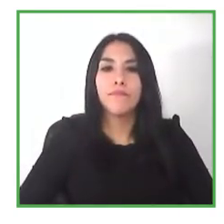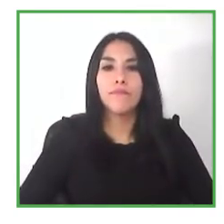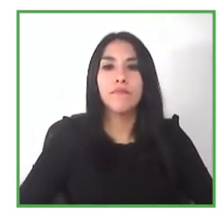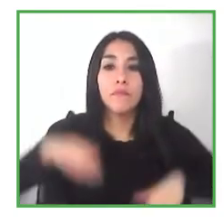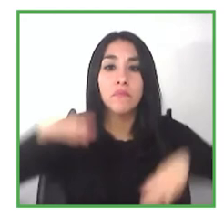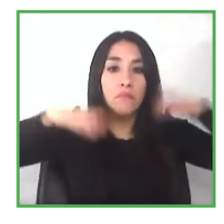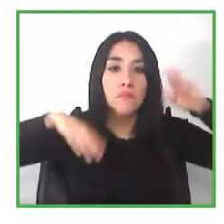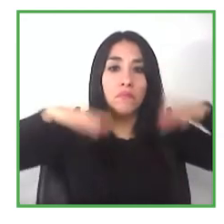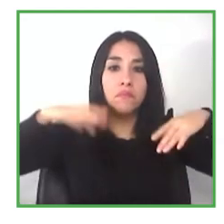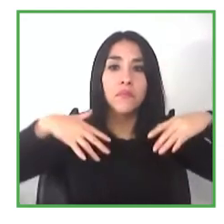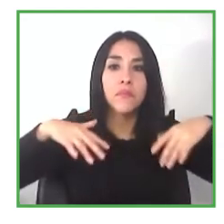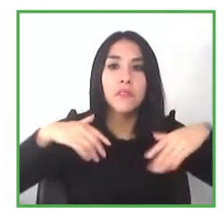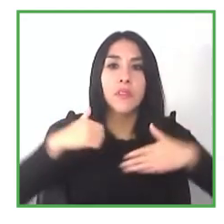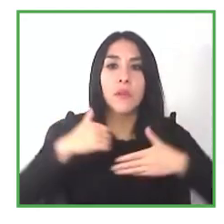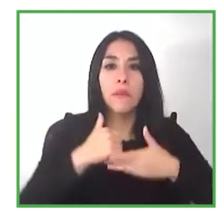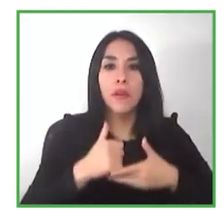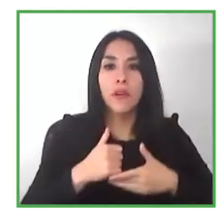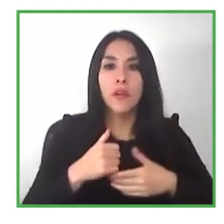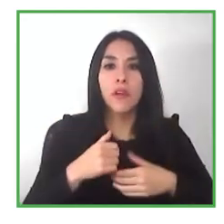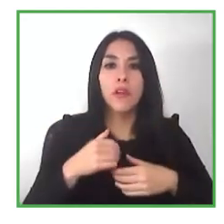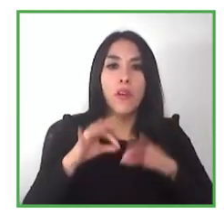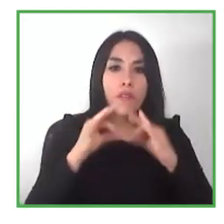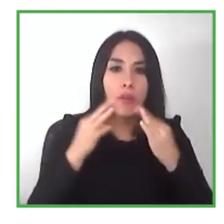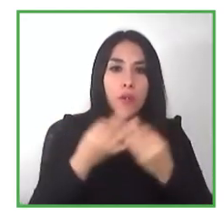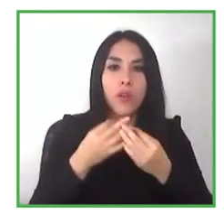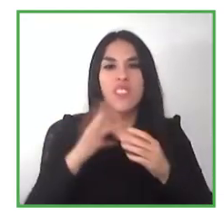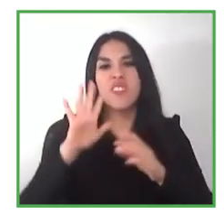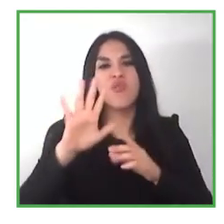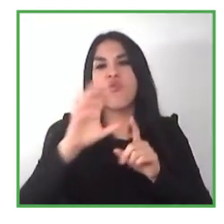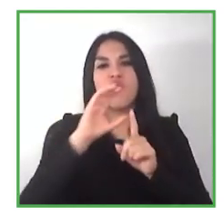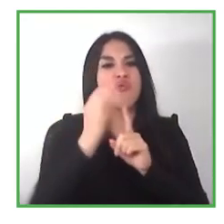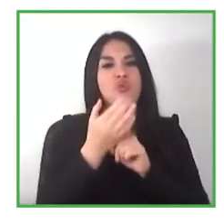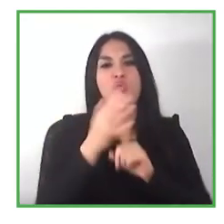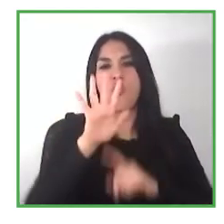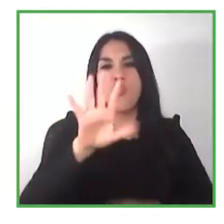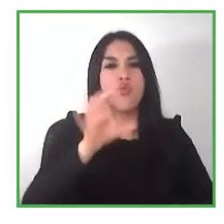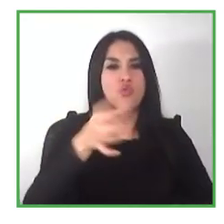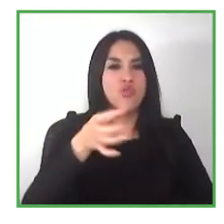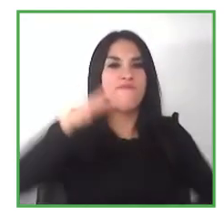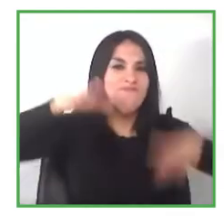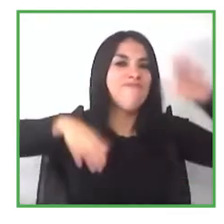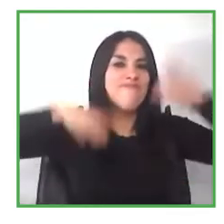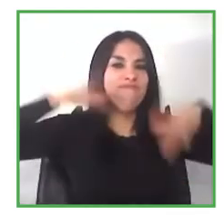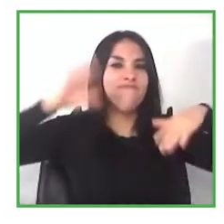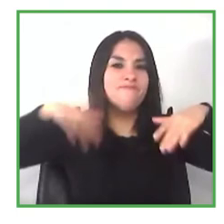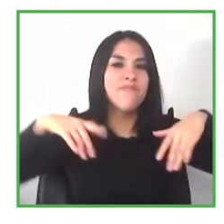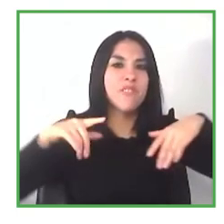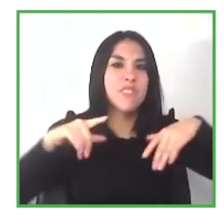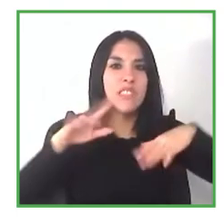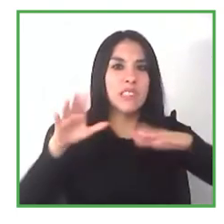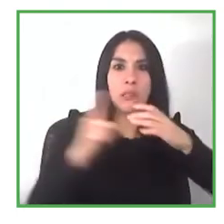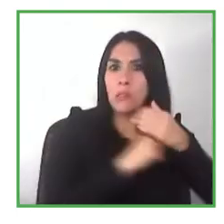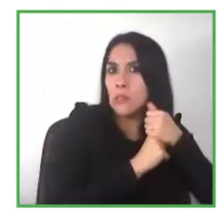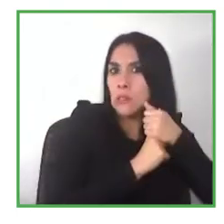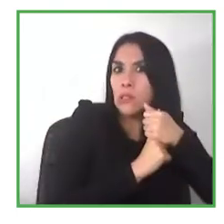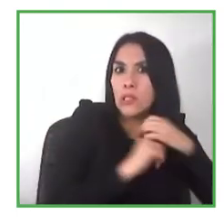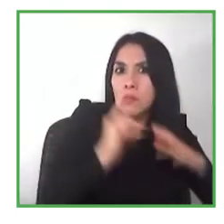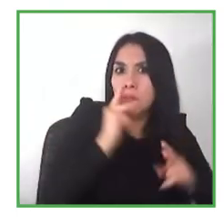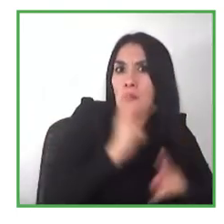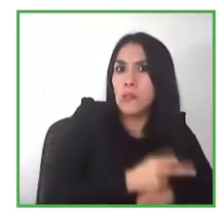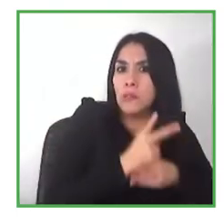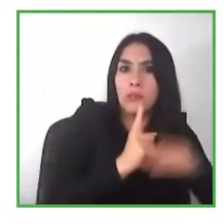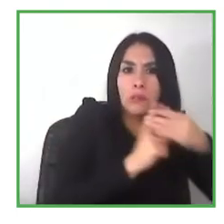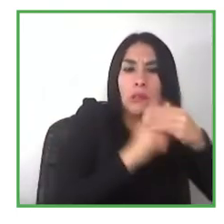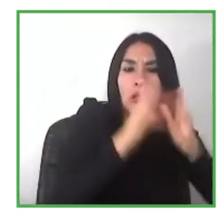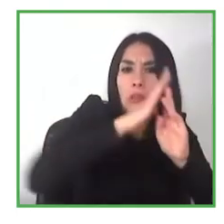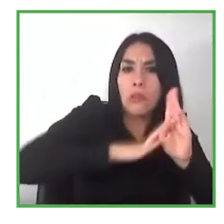makes us all over protect them and more maybe in a context where many of the